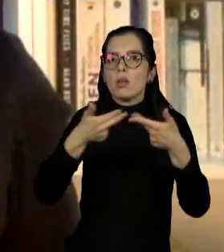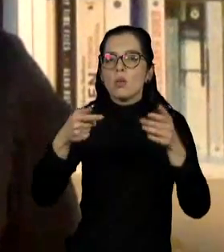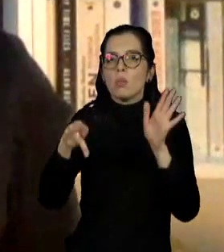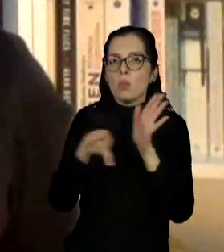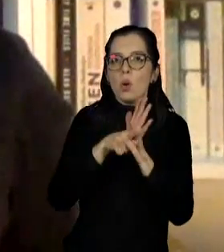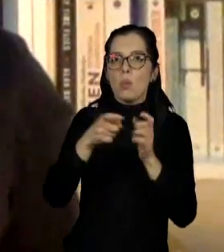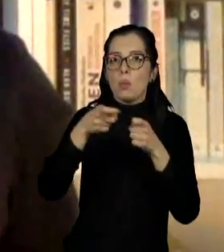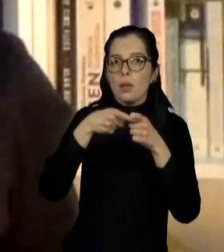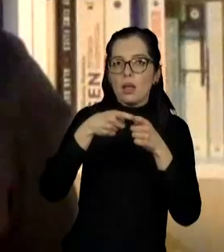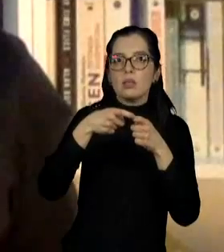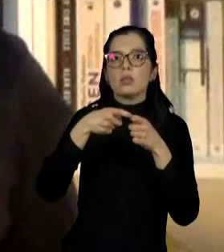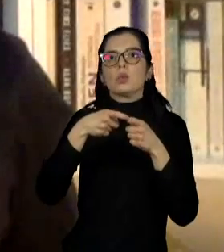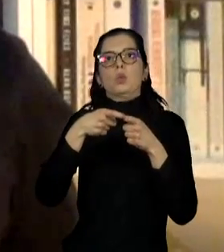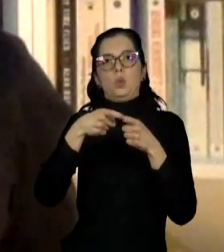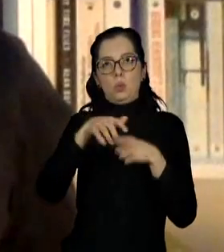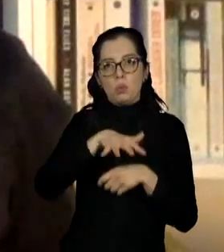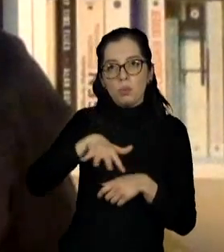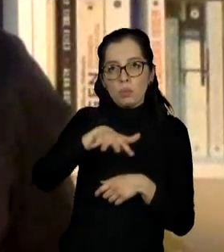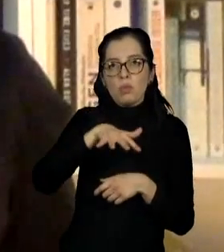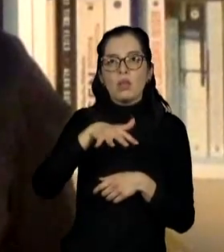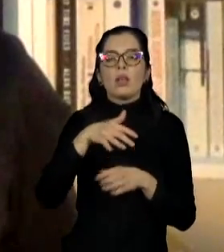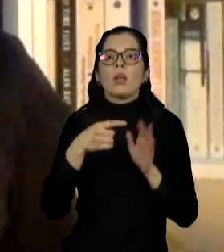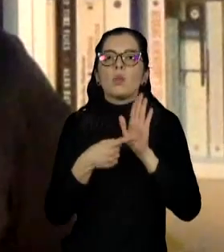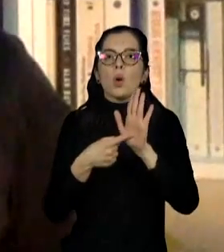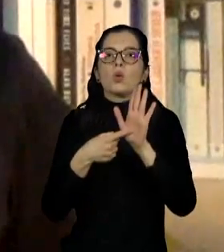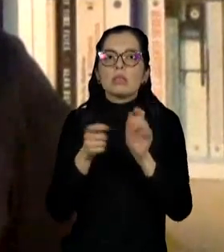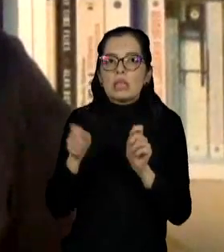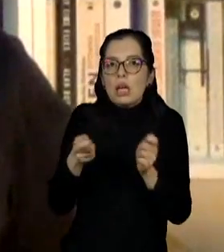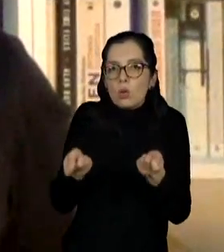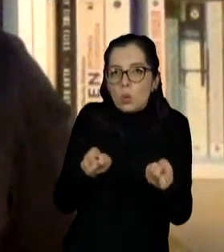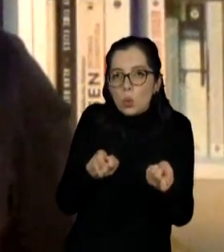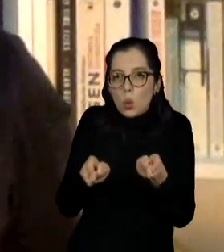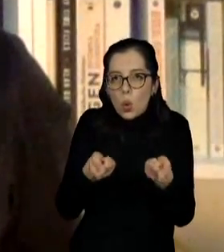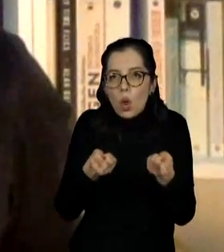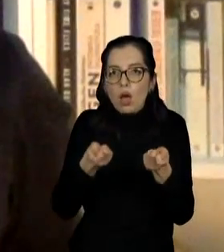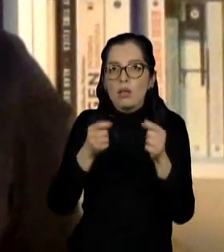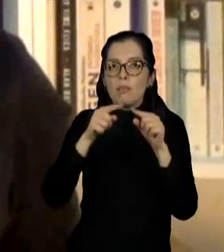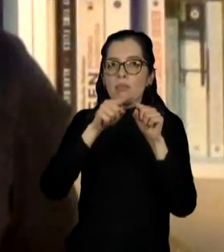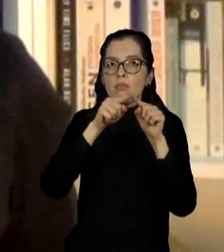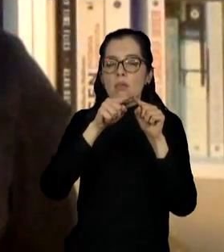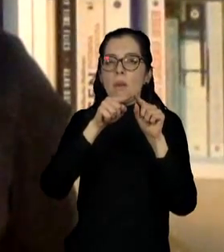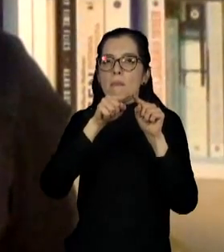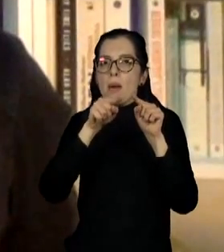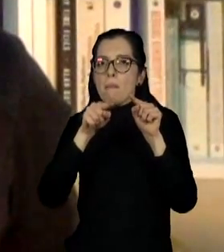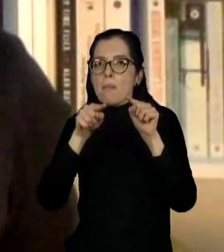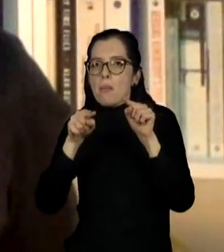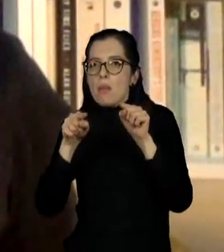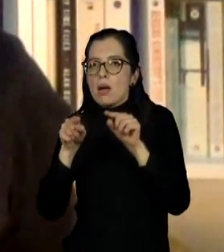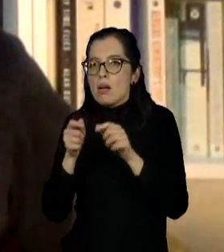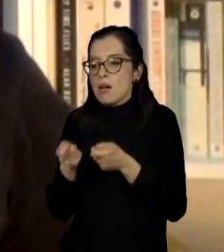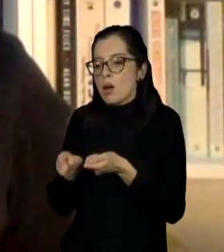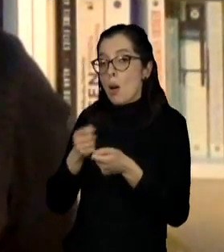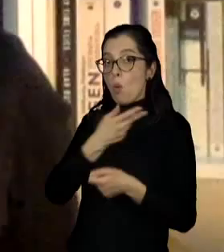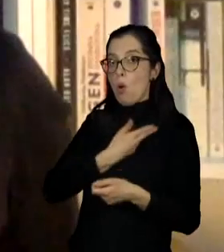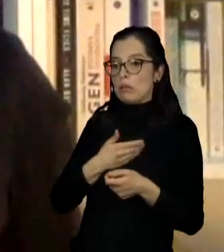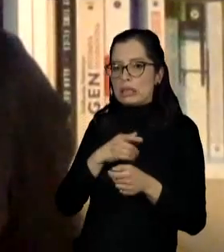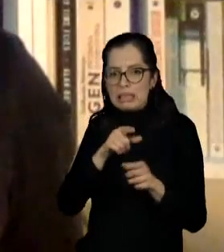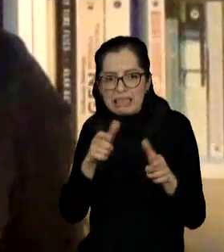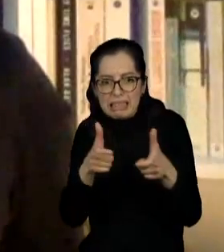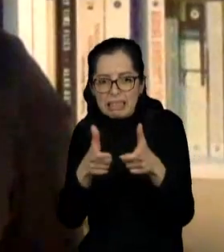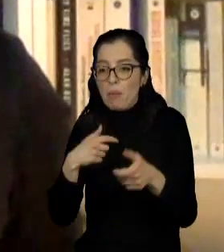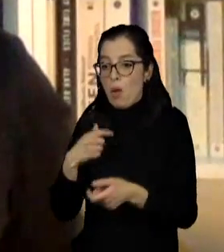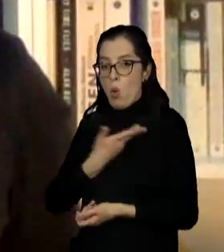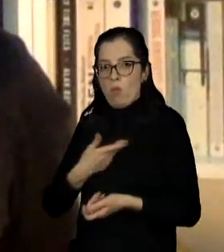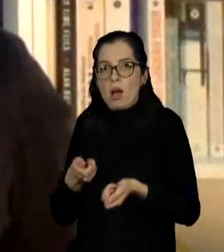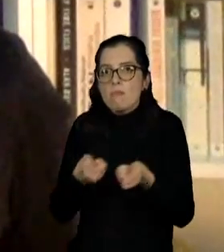goods we need to be able to measure it and when it falls below the measure we need to have interventions federal interventions that